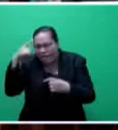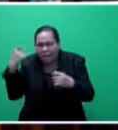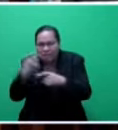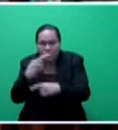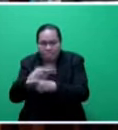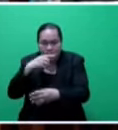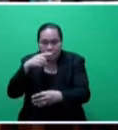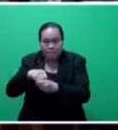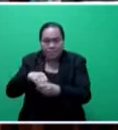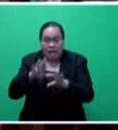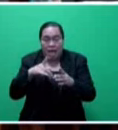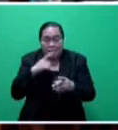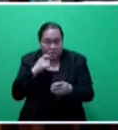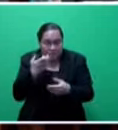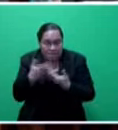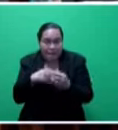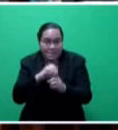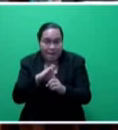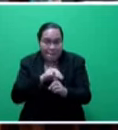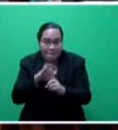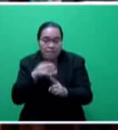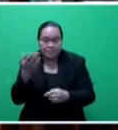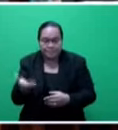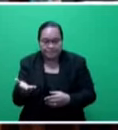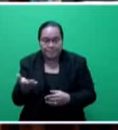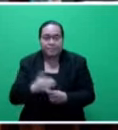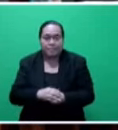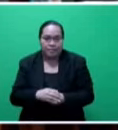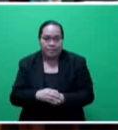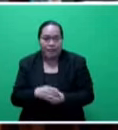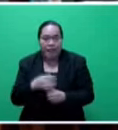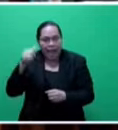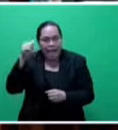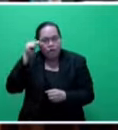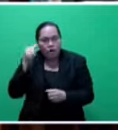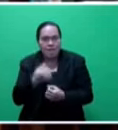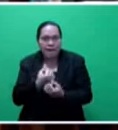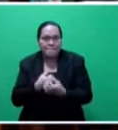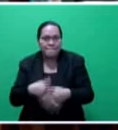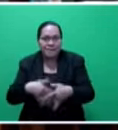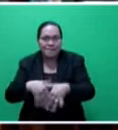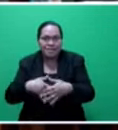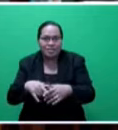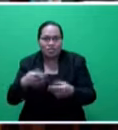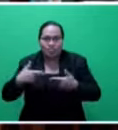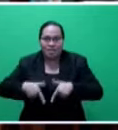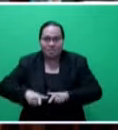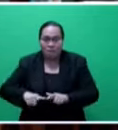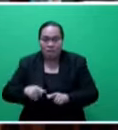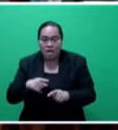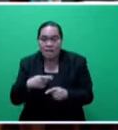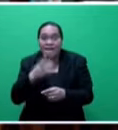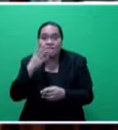they are trying to enforce the employment laws. I know of a public transport company which was paying about